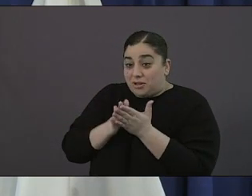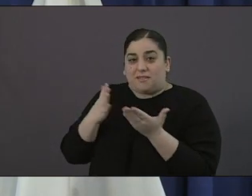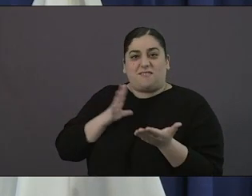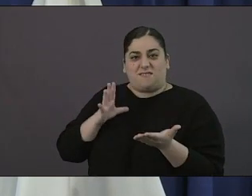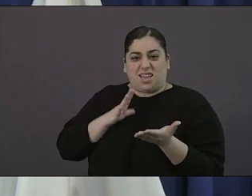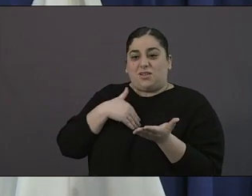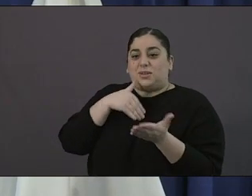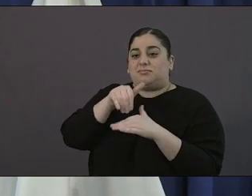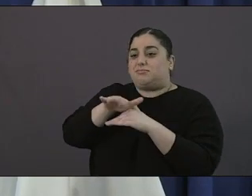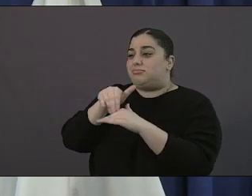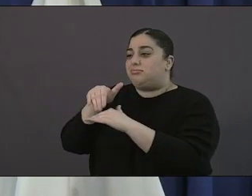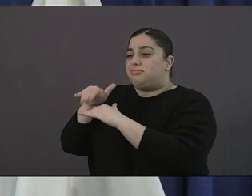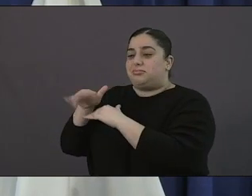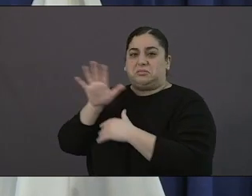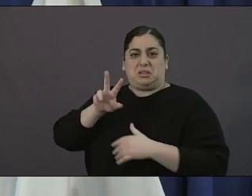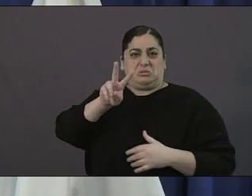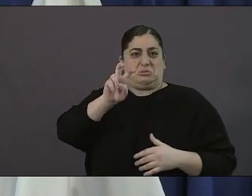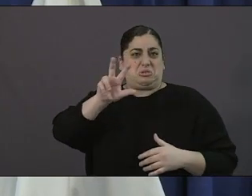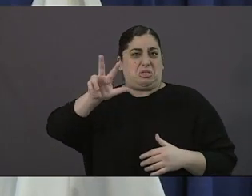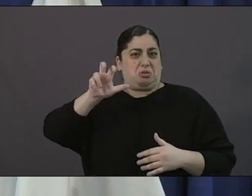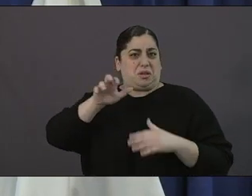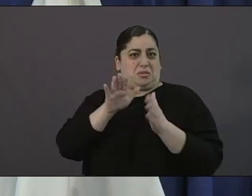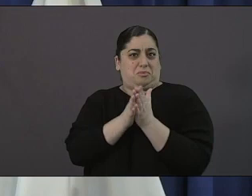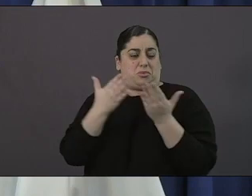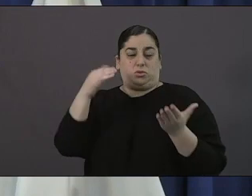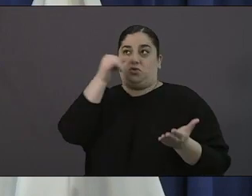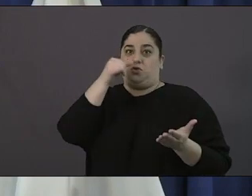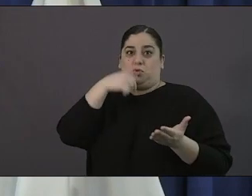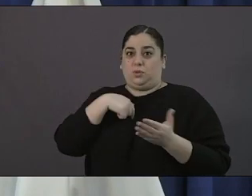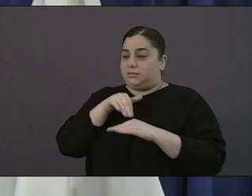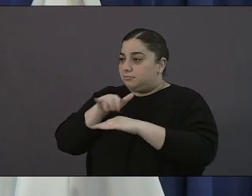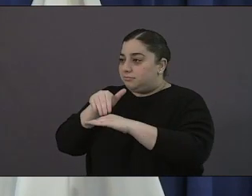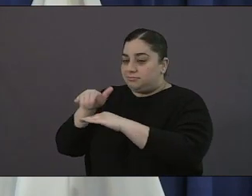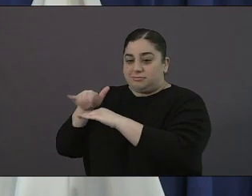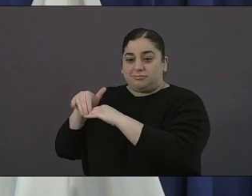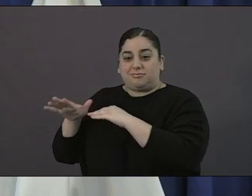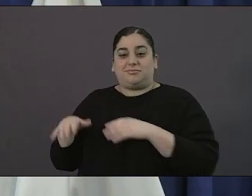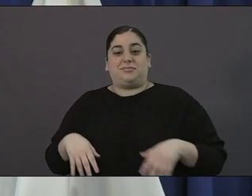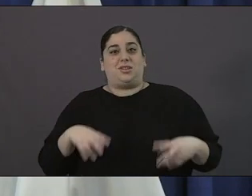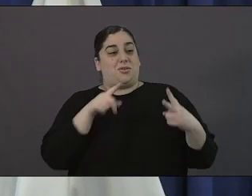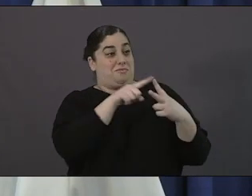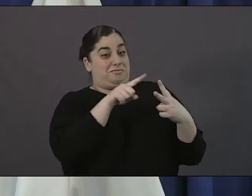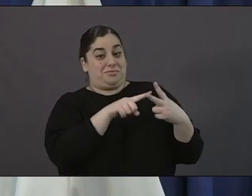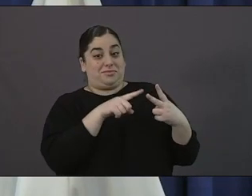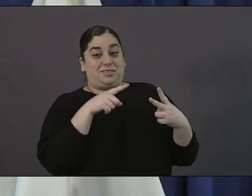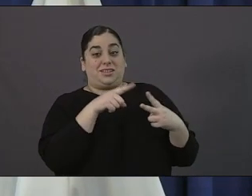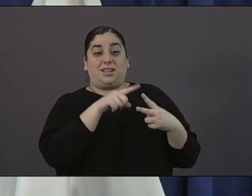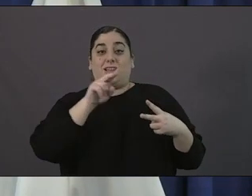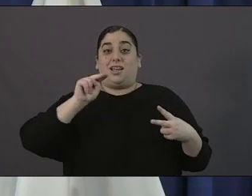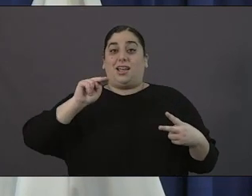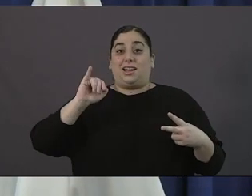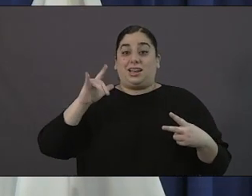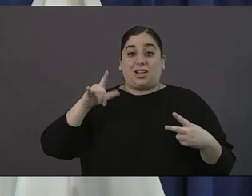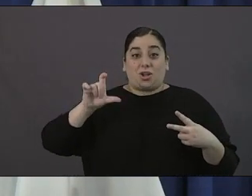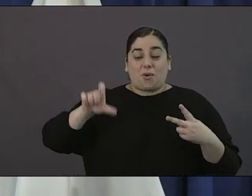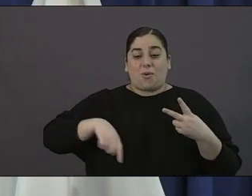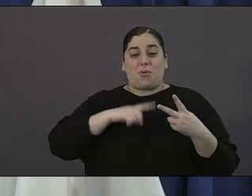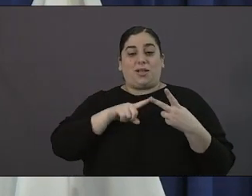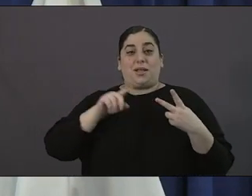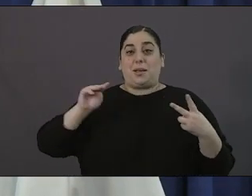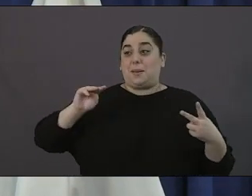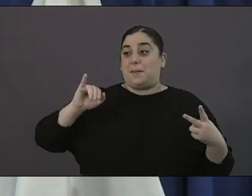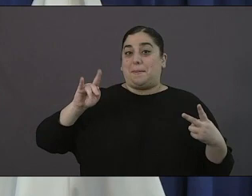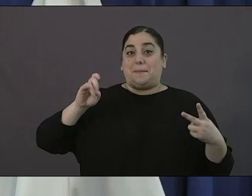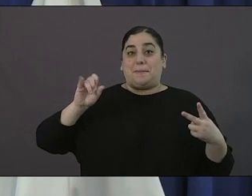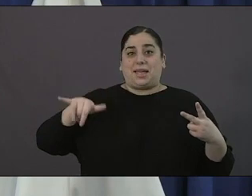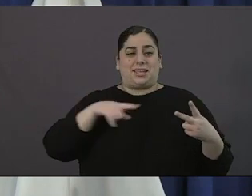books thank you nicole and mikey and lastly the imperial court has also really stepped up with emergency food vouchers vouchers donate to